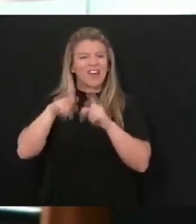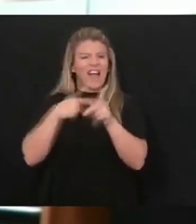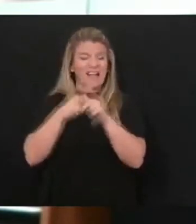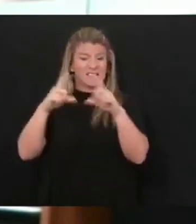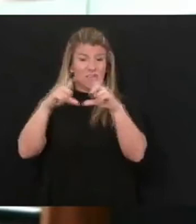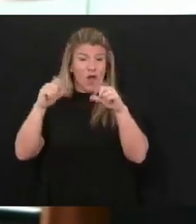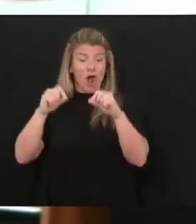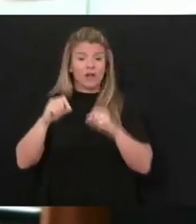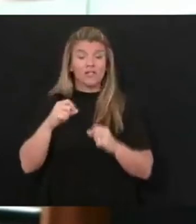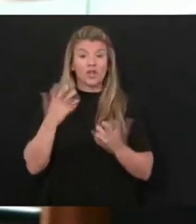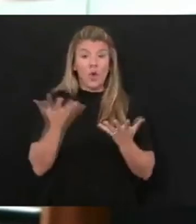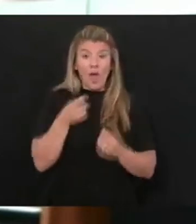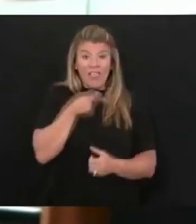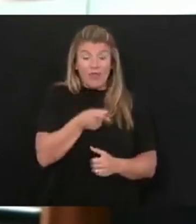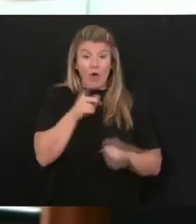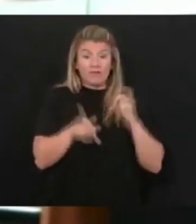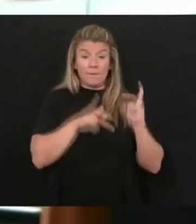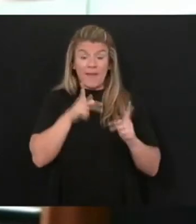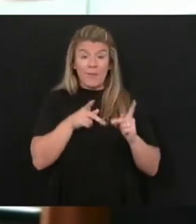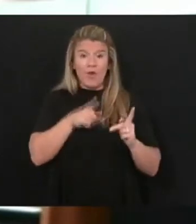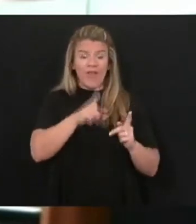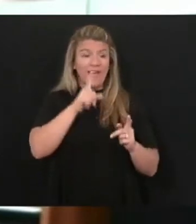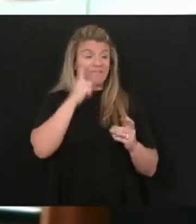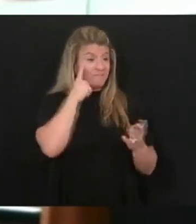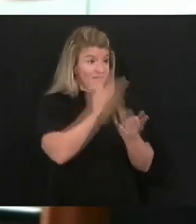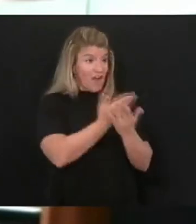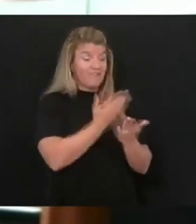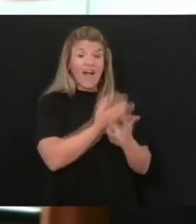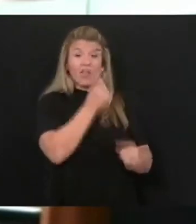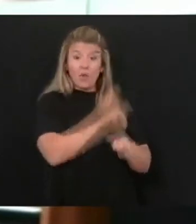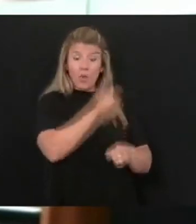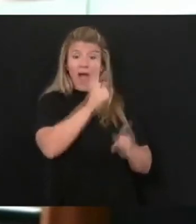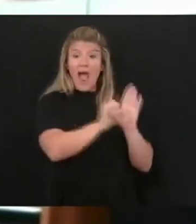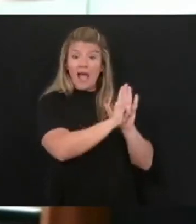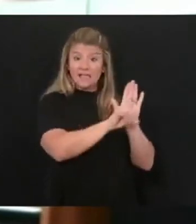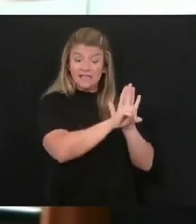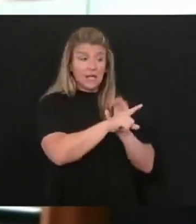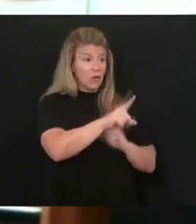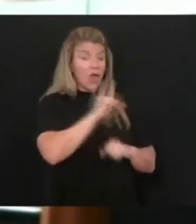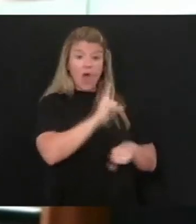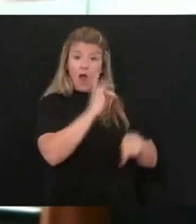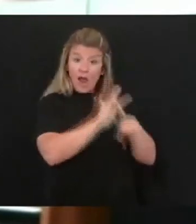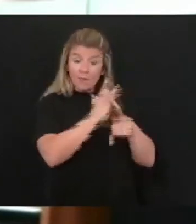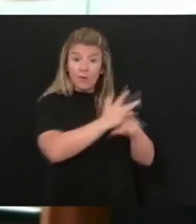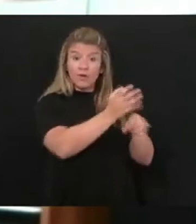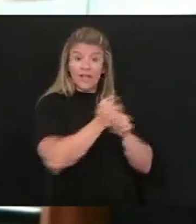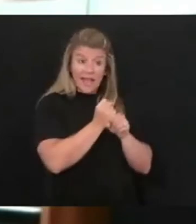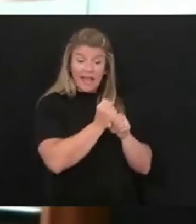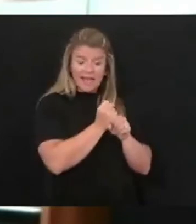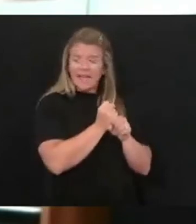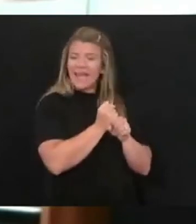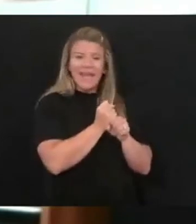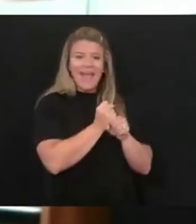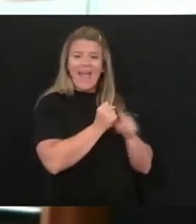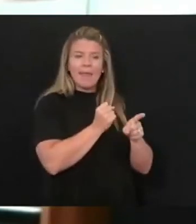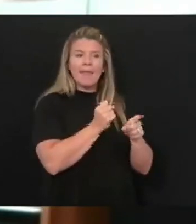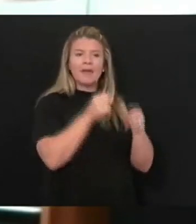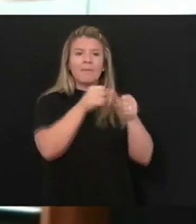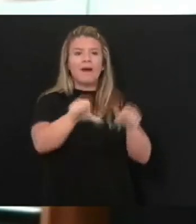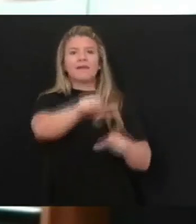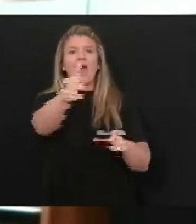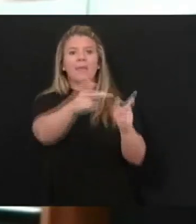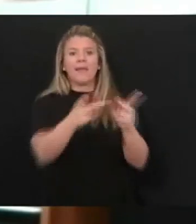So once those claimant's identities are verified, folks who were eligible for PUA benefits will be notified and they will be